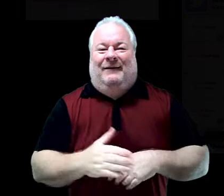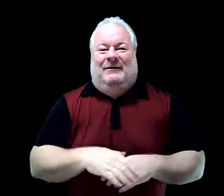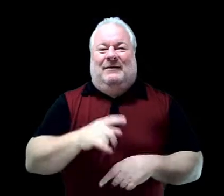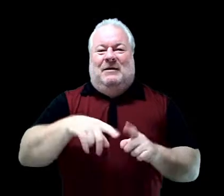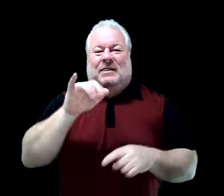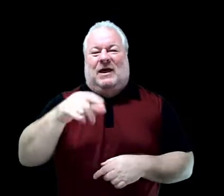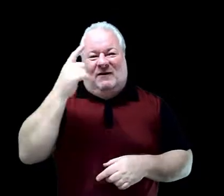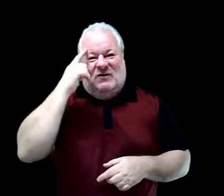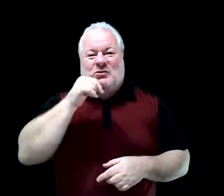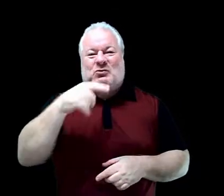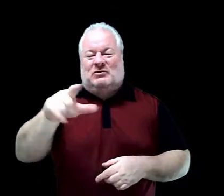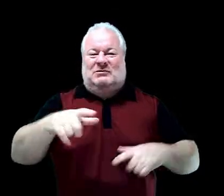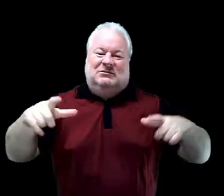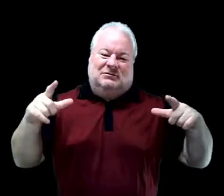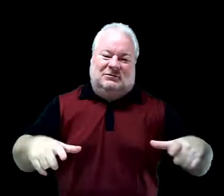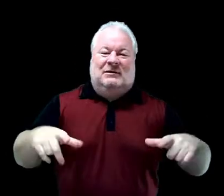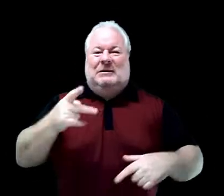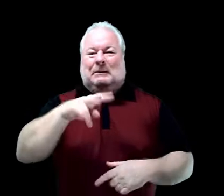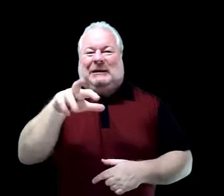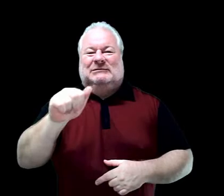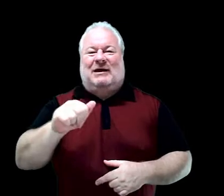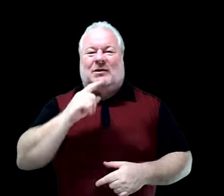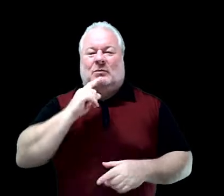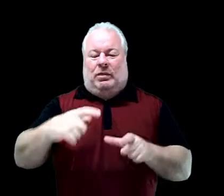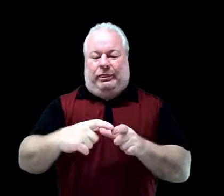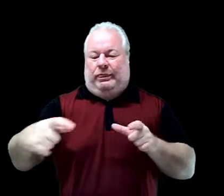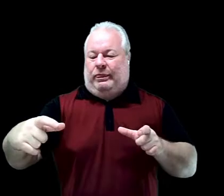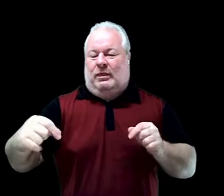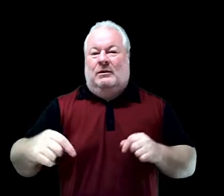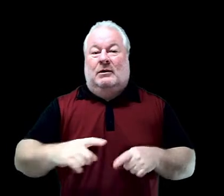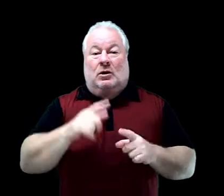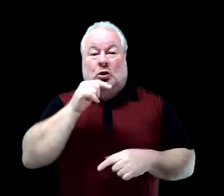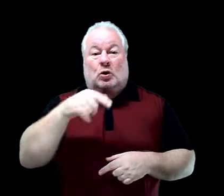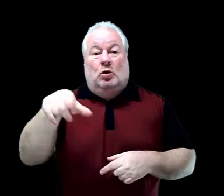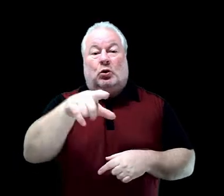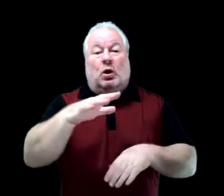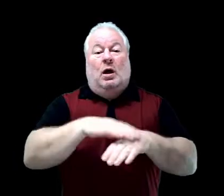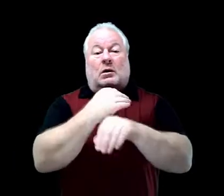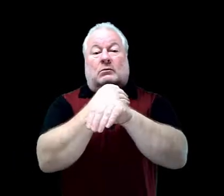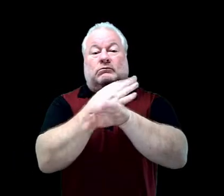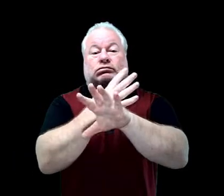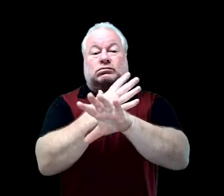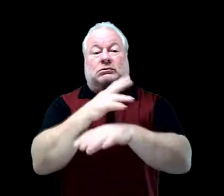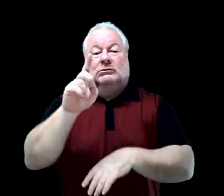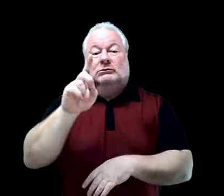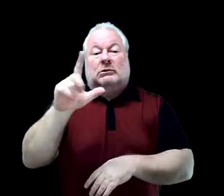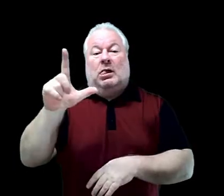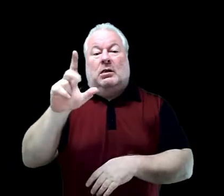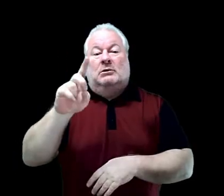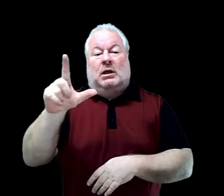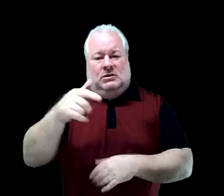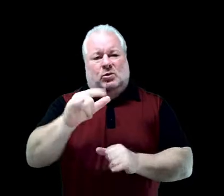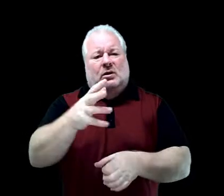students for lunch. And please remember, those of you still at distance learning, you still